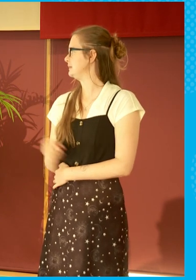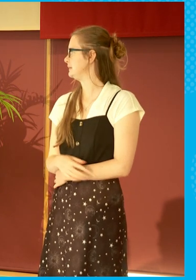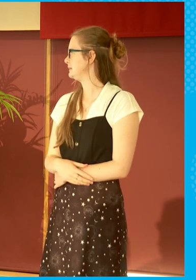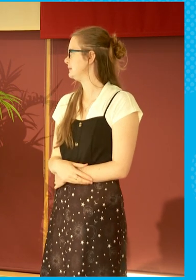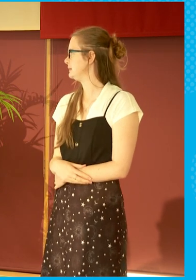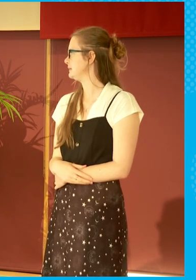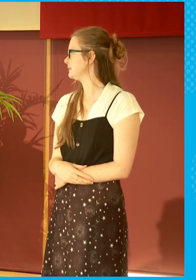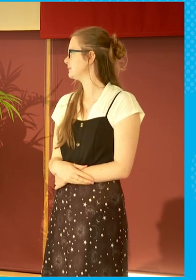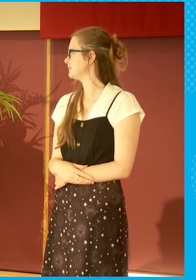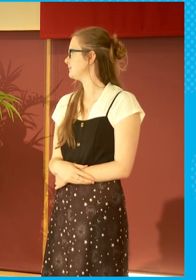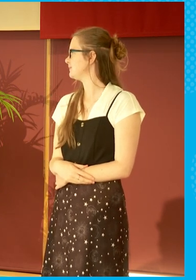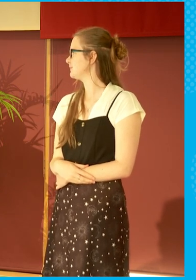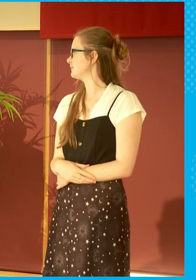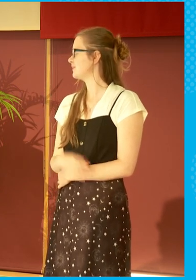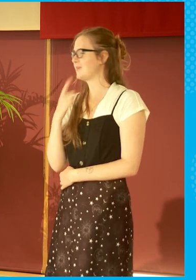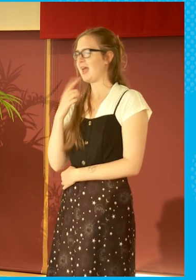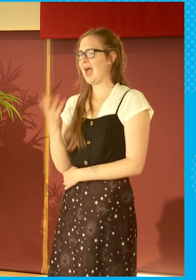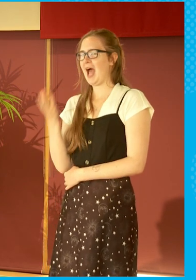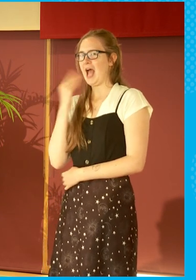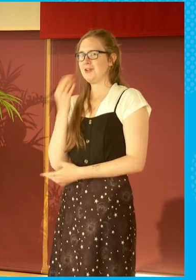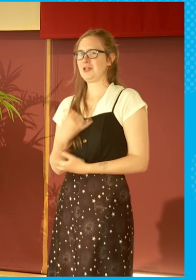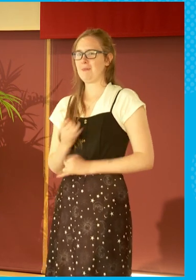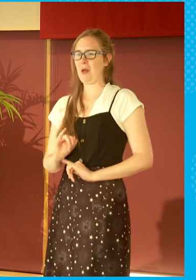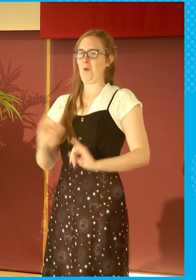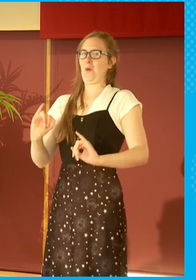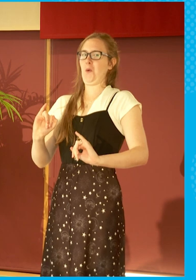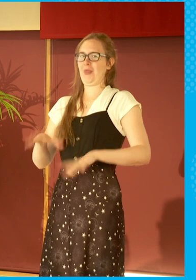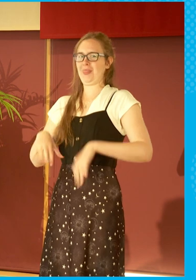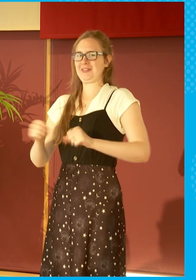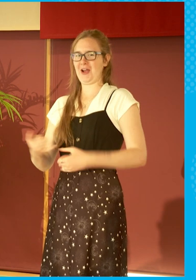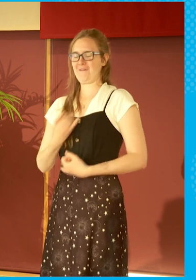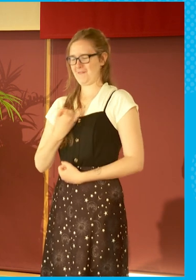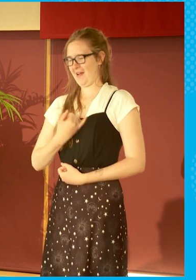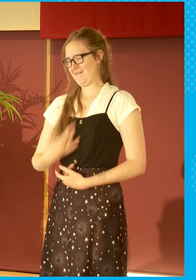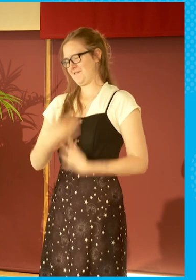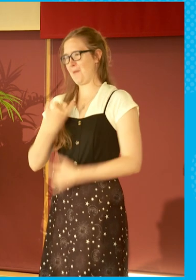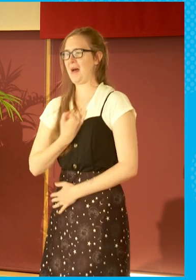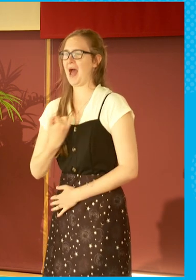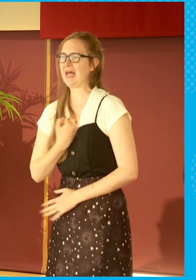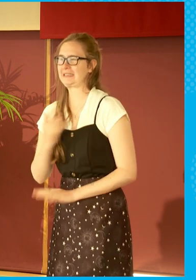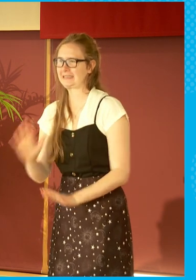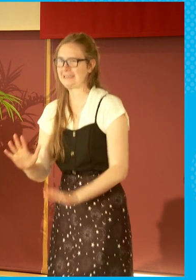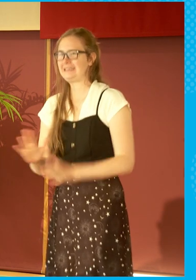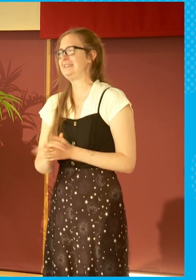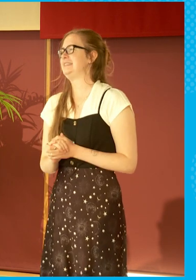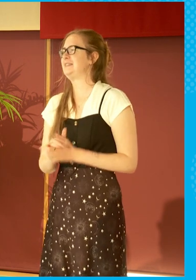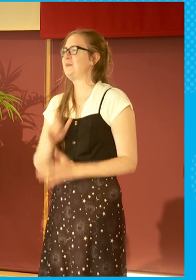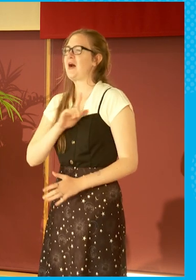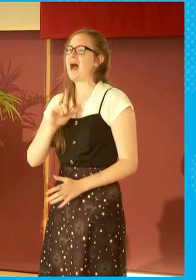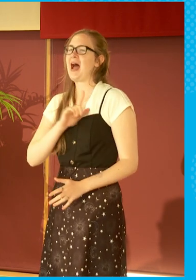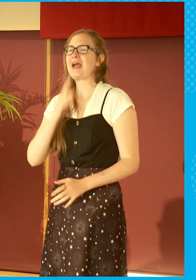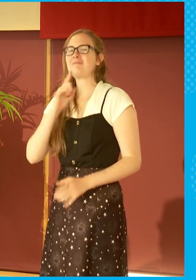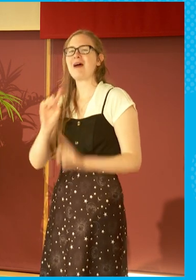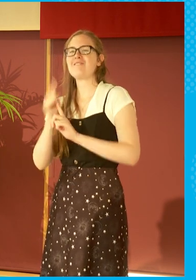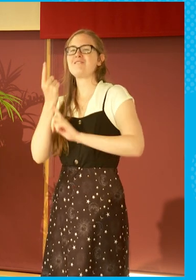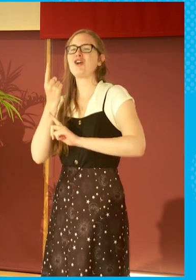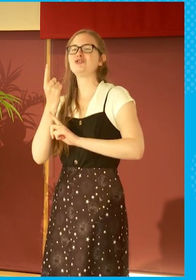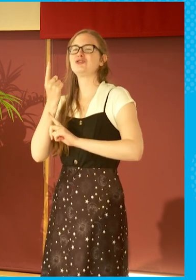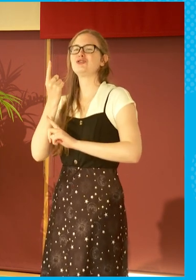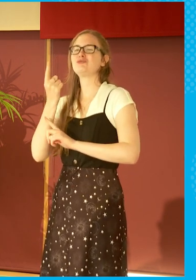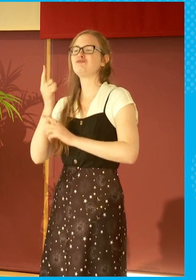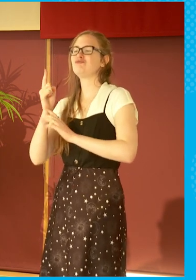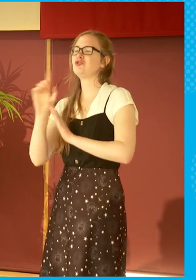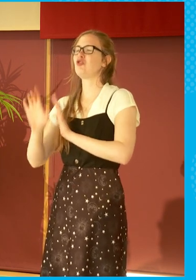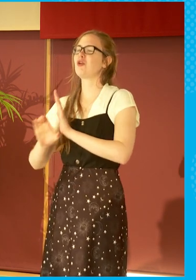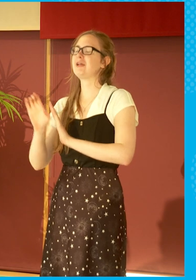I sounded really brutal at the start there. And I feel really bad because my first documentary was commissioned